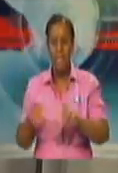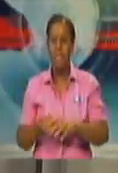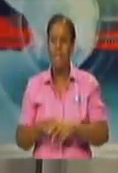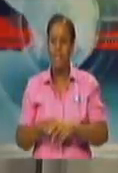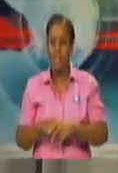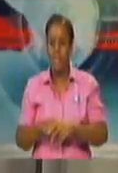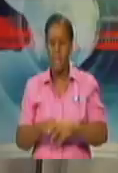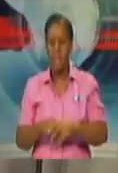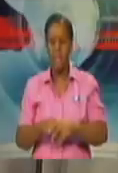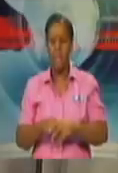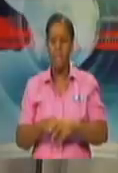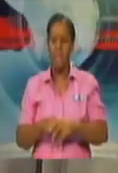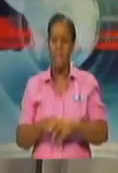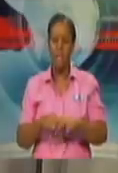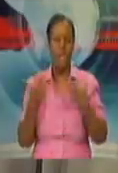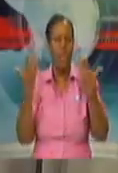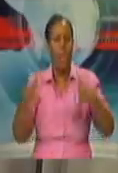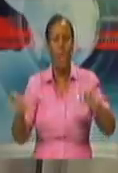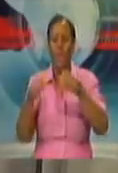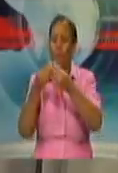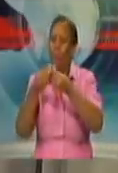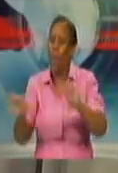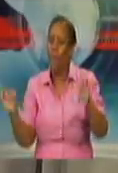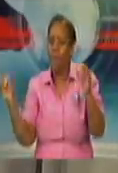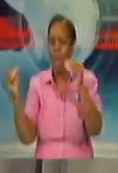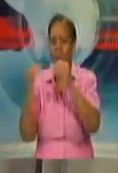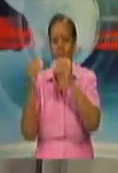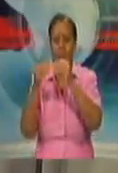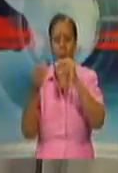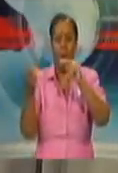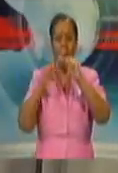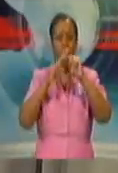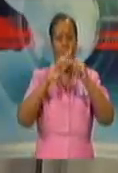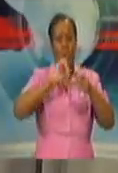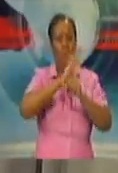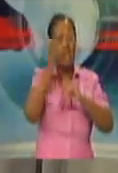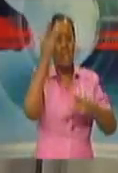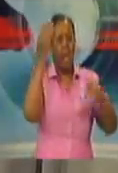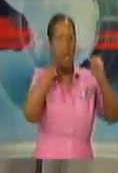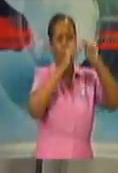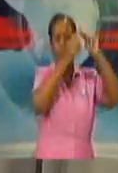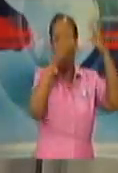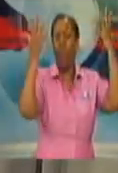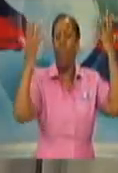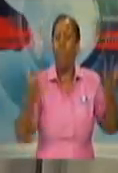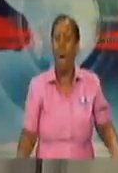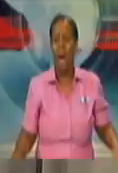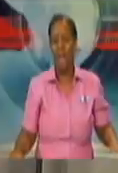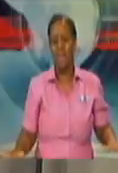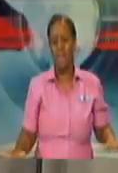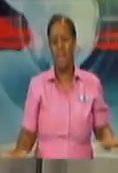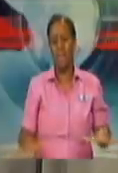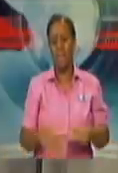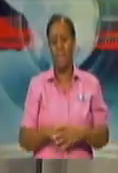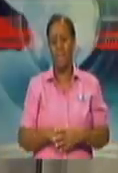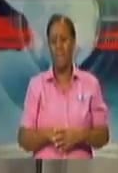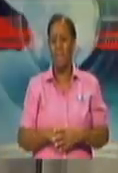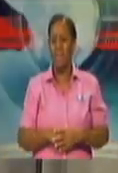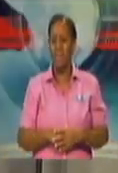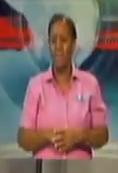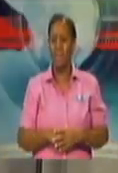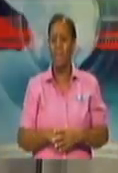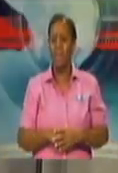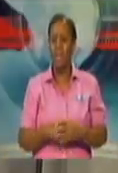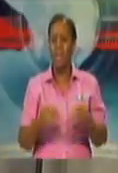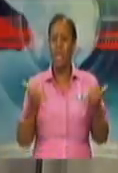by going on to the bandwagon for serology, serology, I can never pronounce that word correct, S